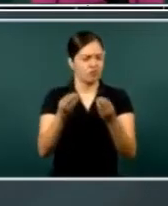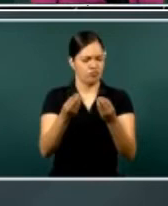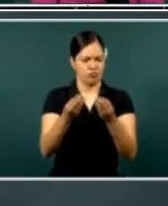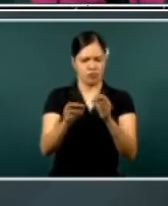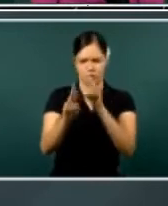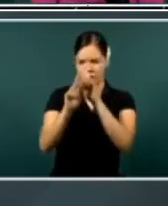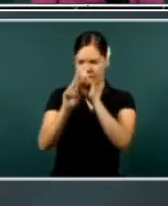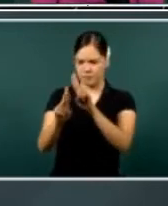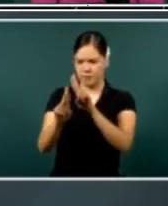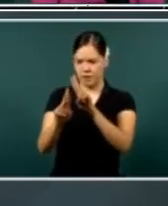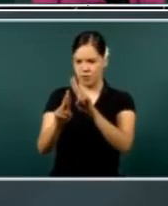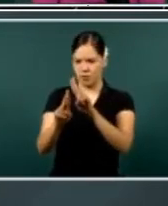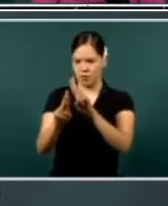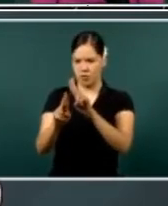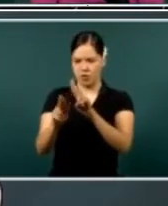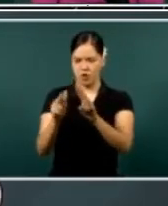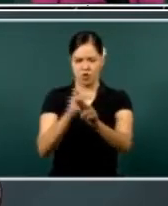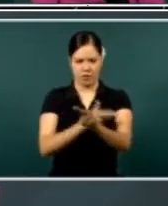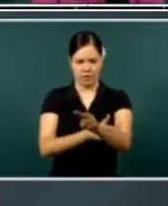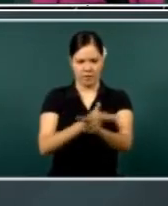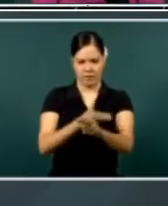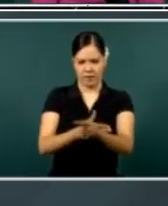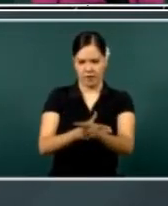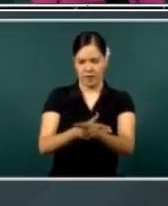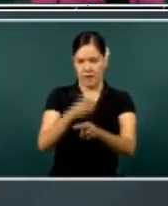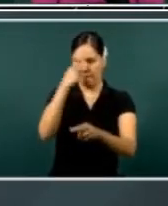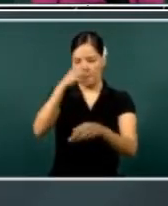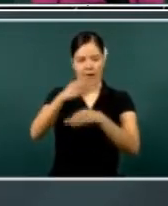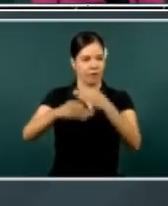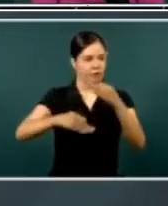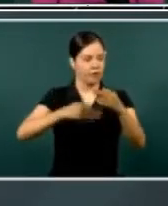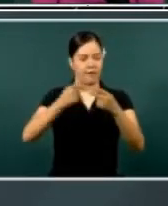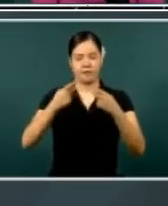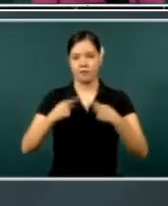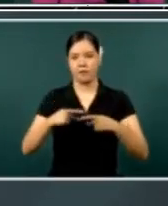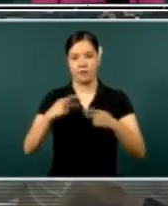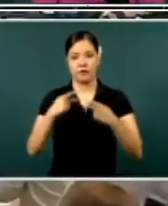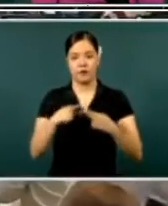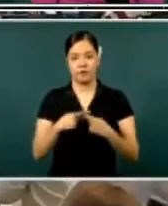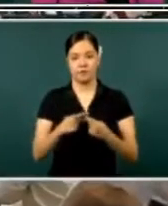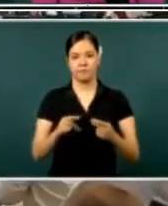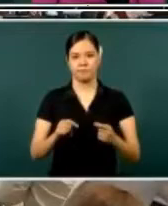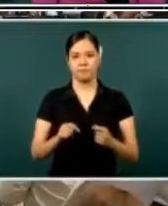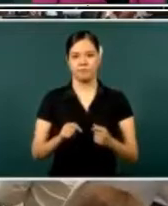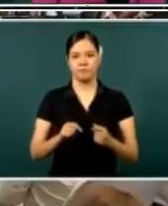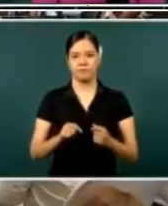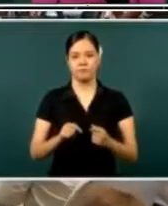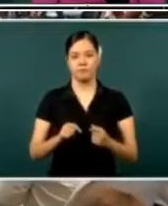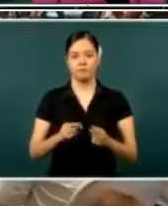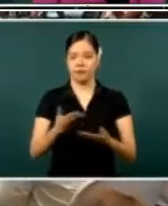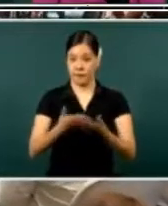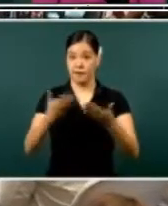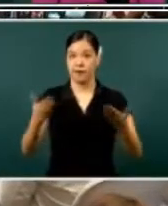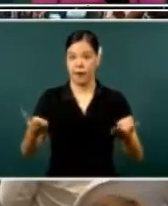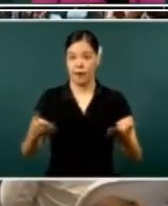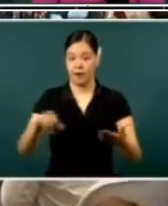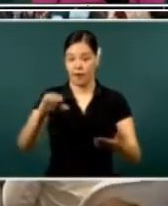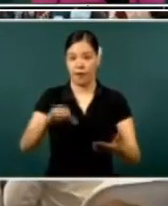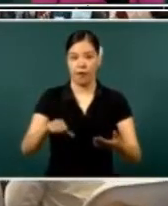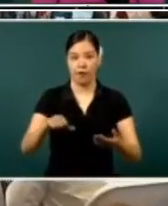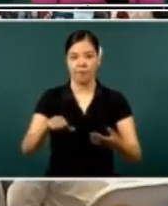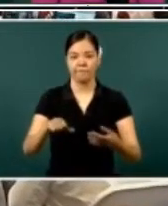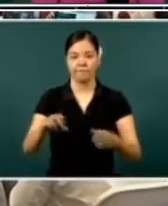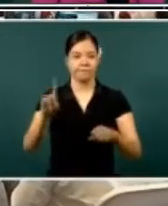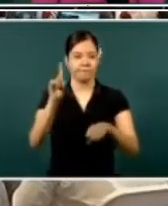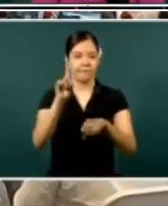way that you listen to us with lots of respect and humility to our communities. And as in